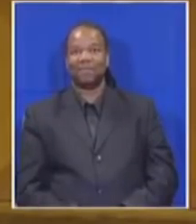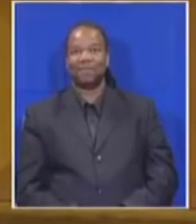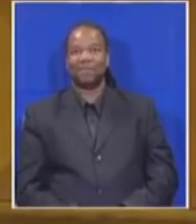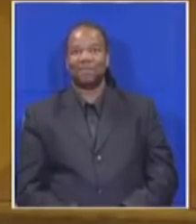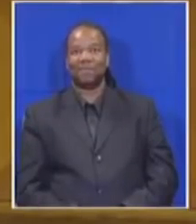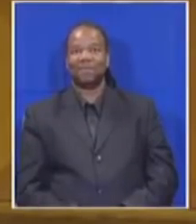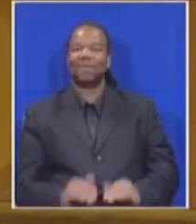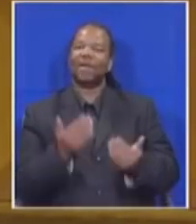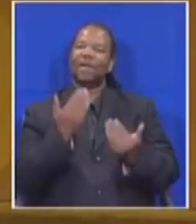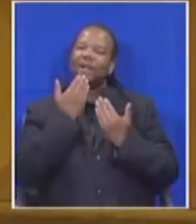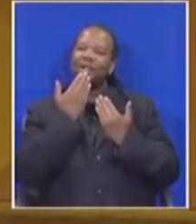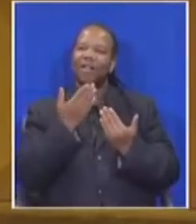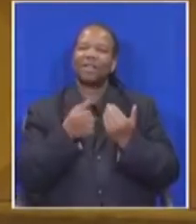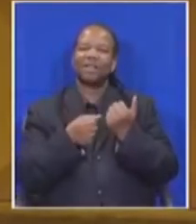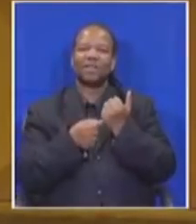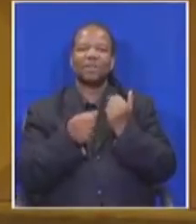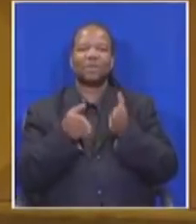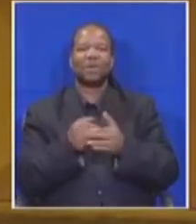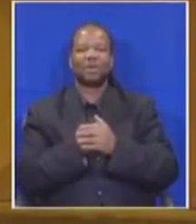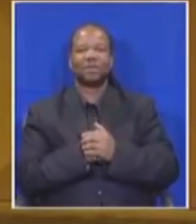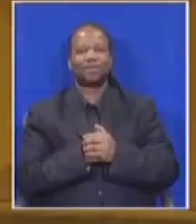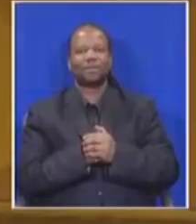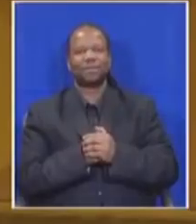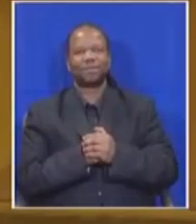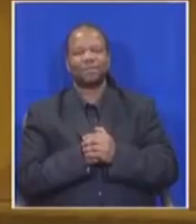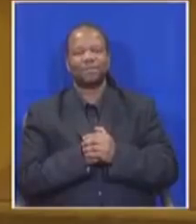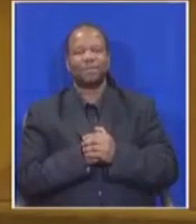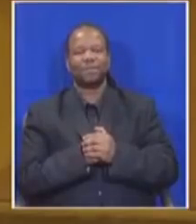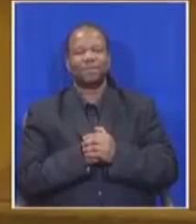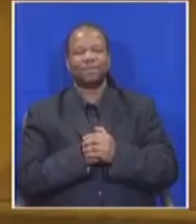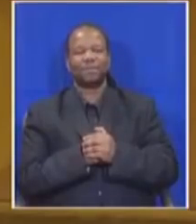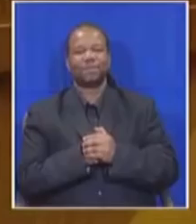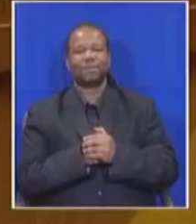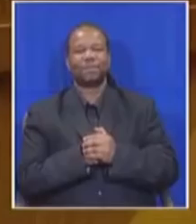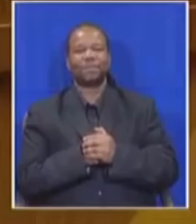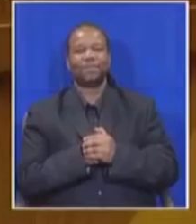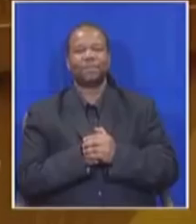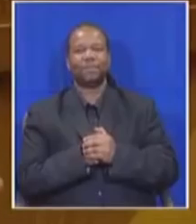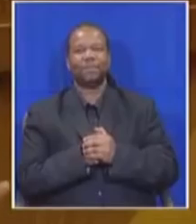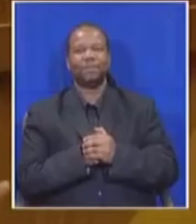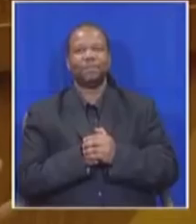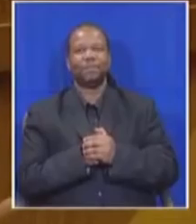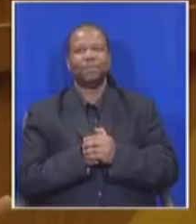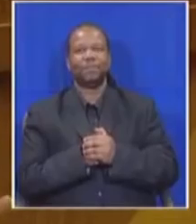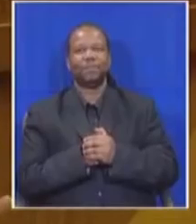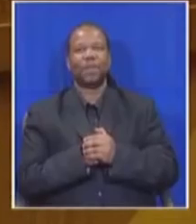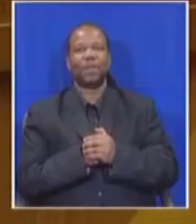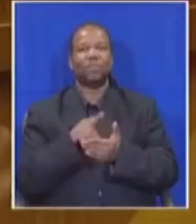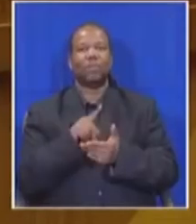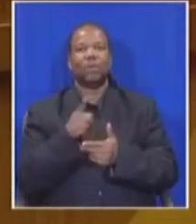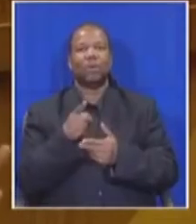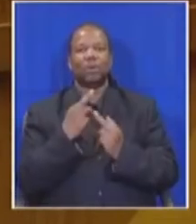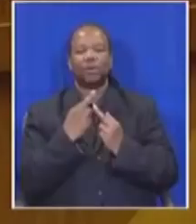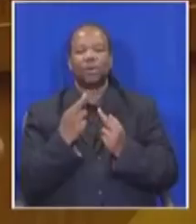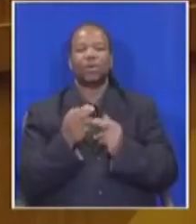Deputy Speaker, we have no problem with the recommendations on